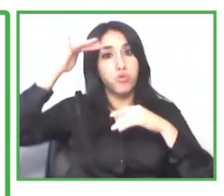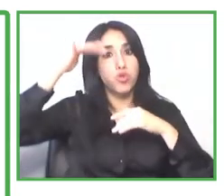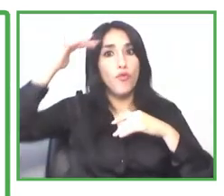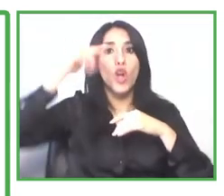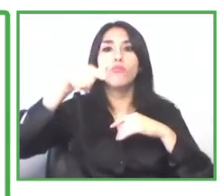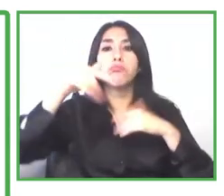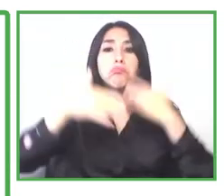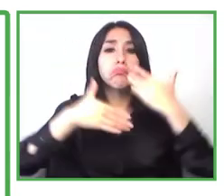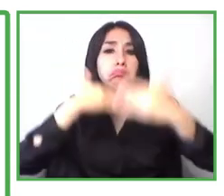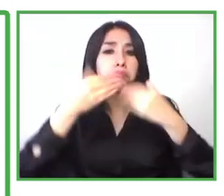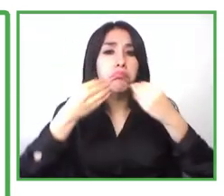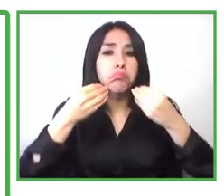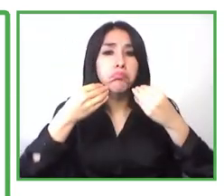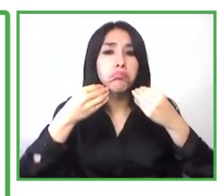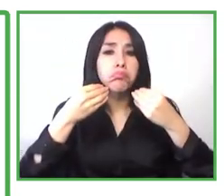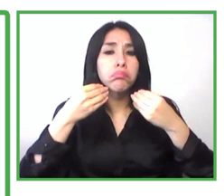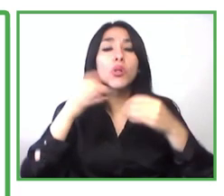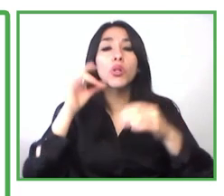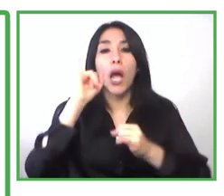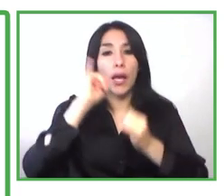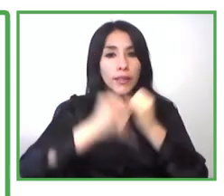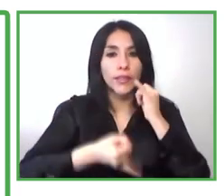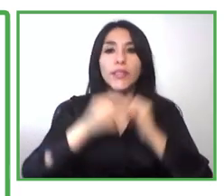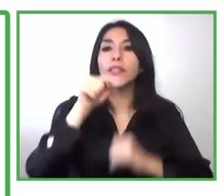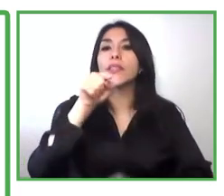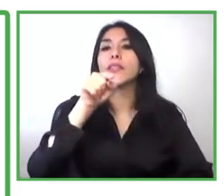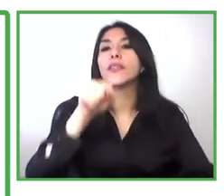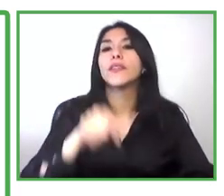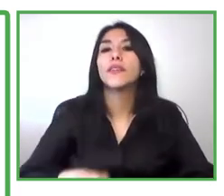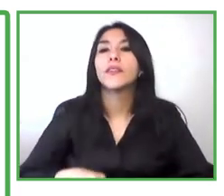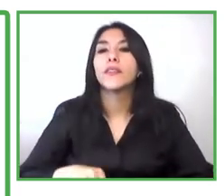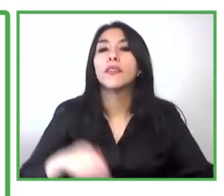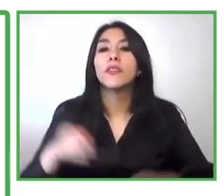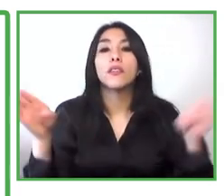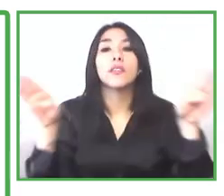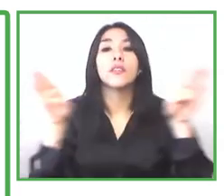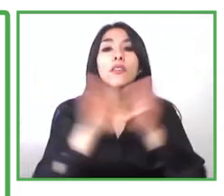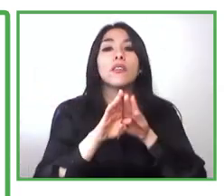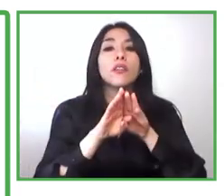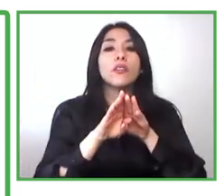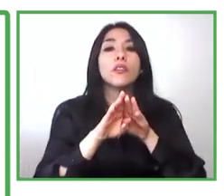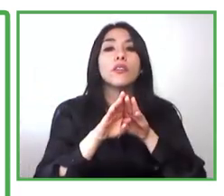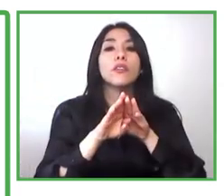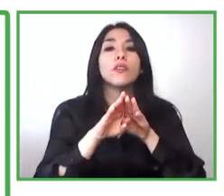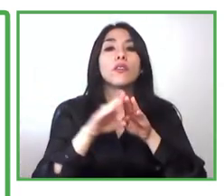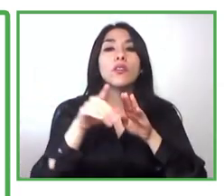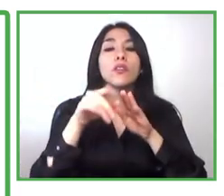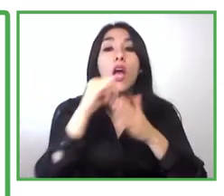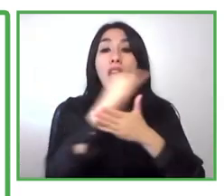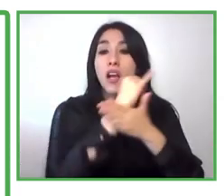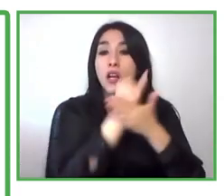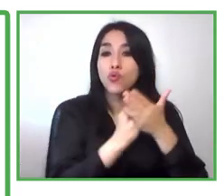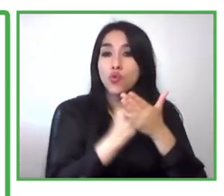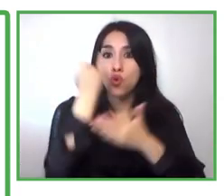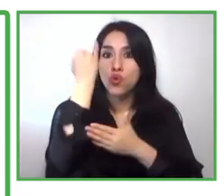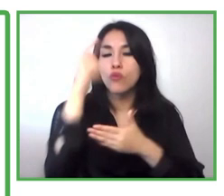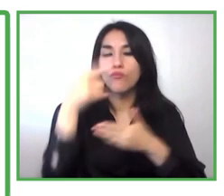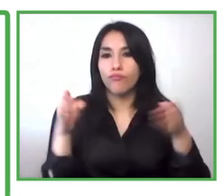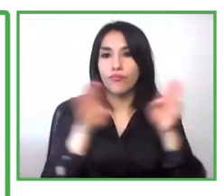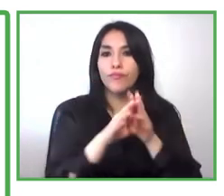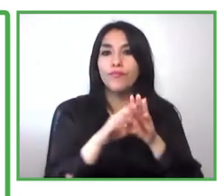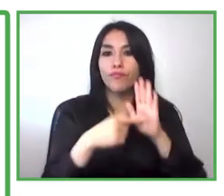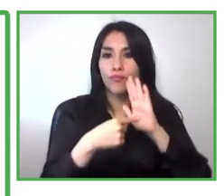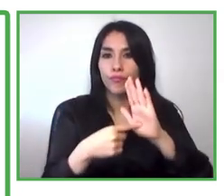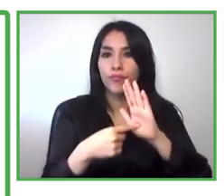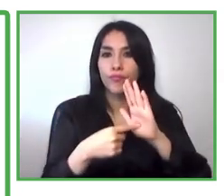we implemented in our projects and finally we have also the introduction of the presentation of this ventures to the whole ecosystems